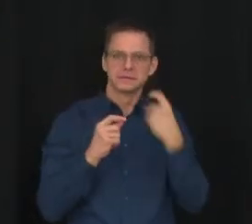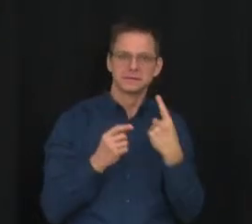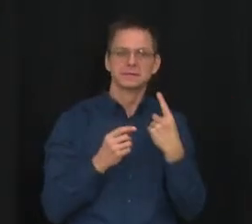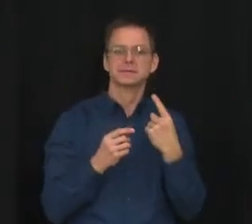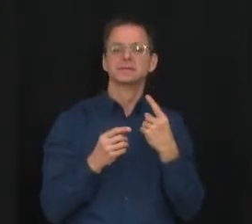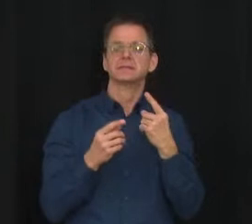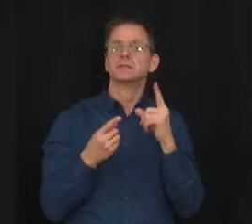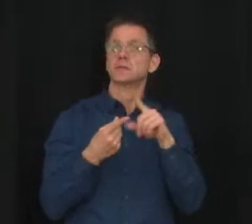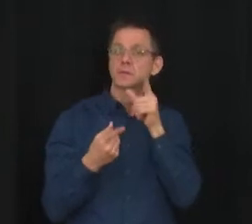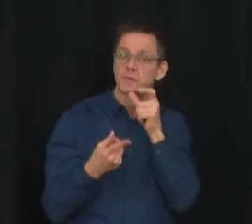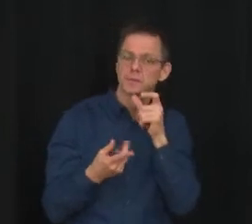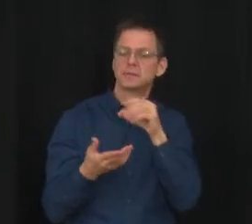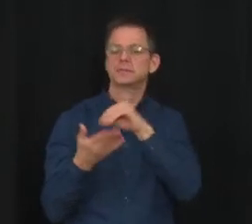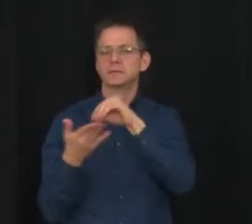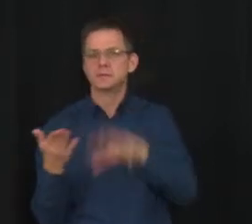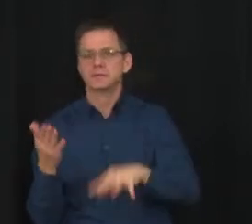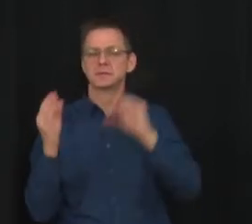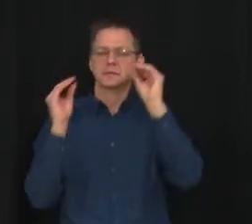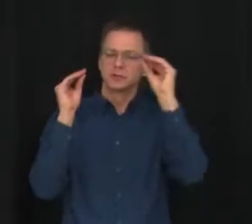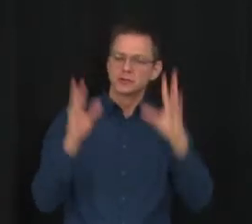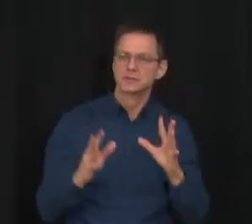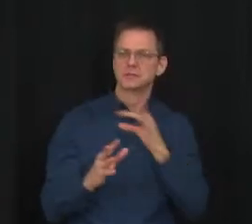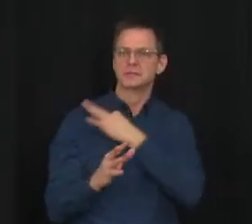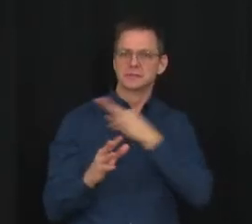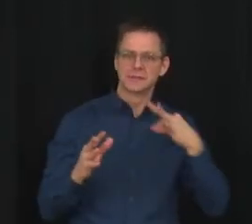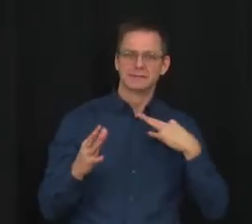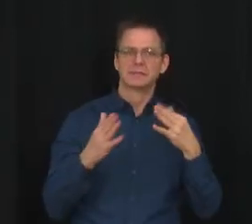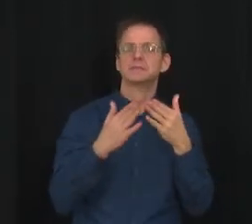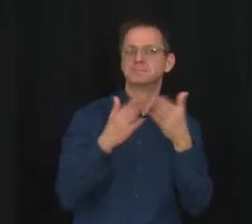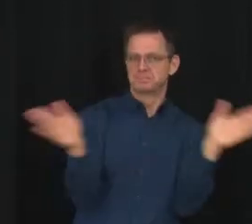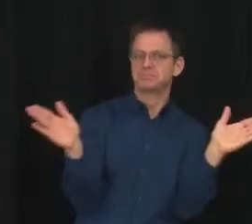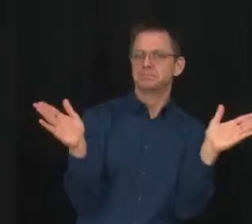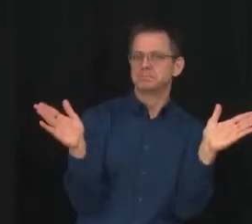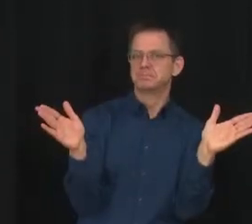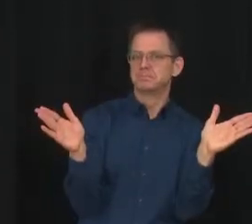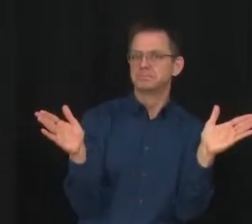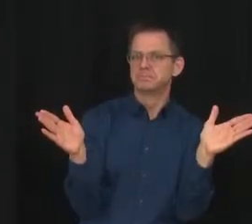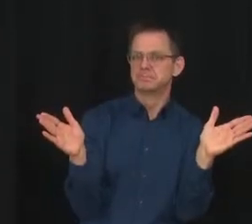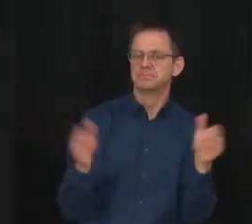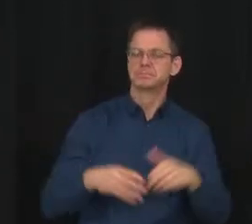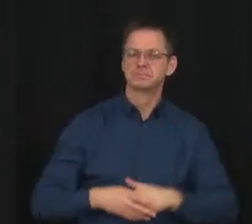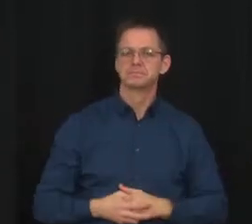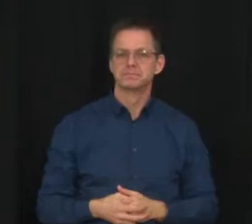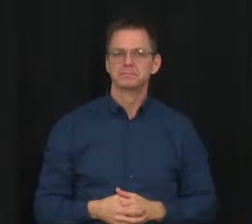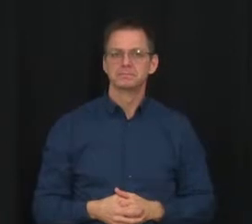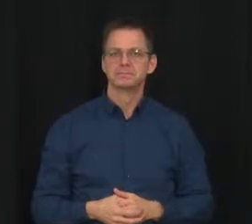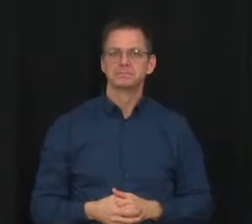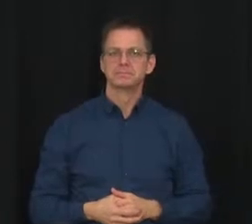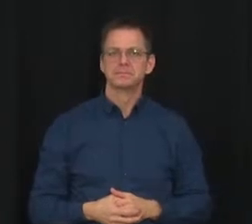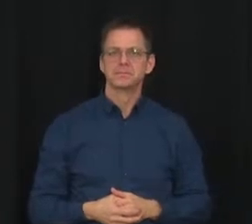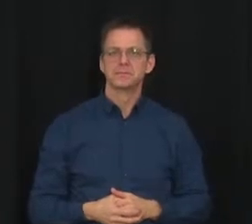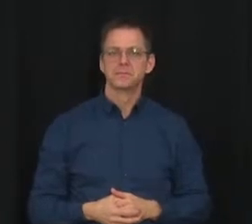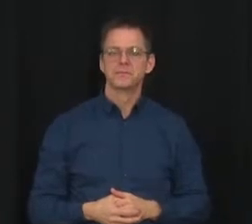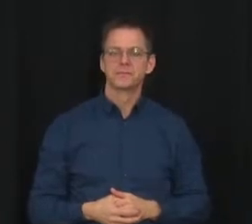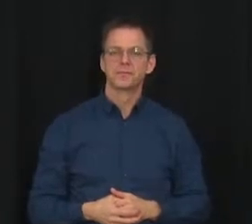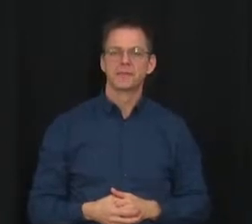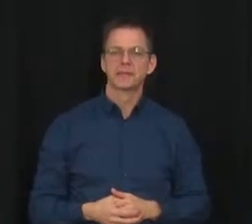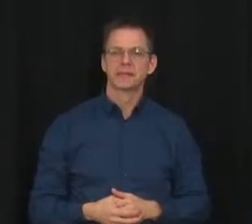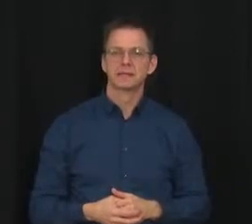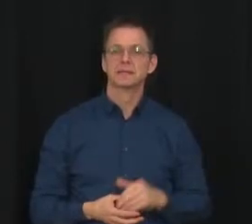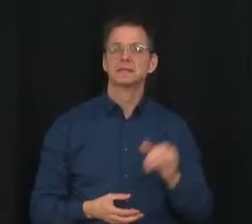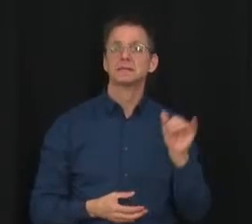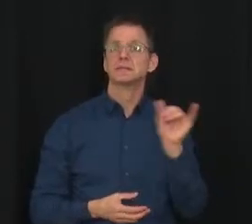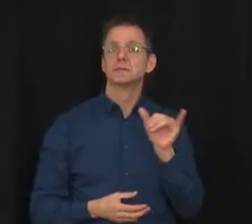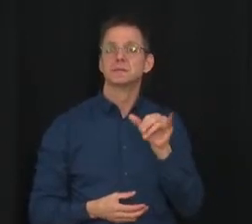many significant health measures schools already have in place, such as vaccine policies for staff,